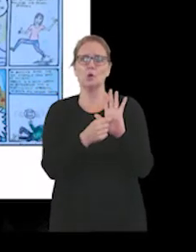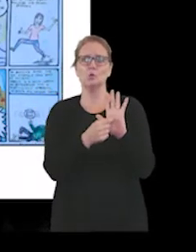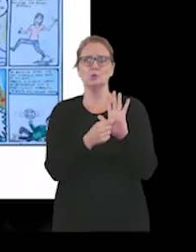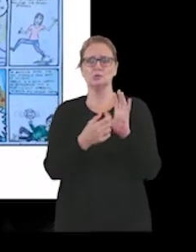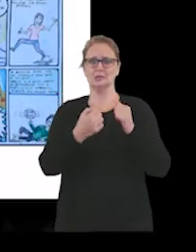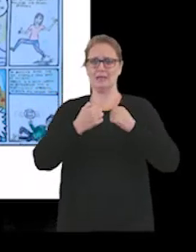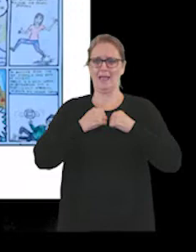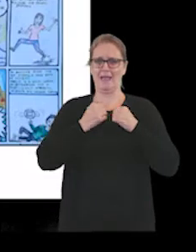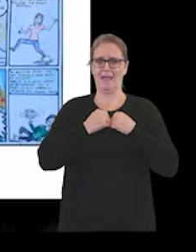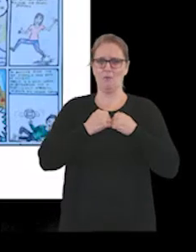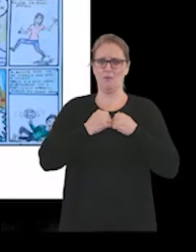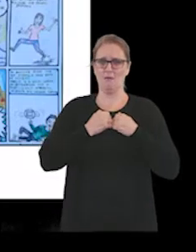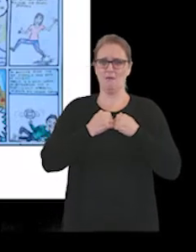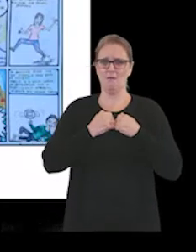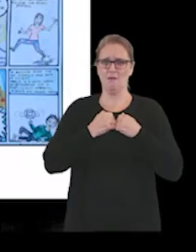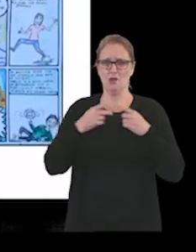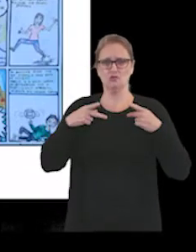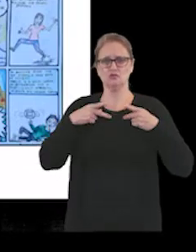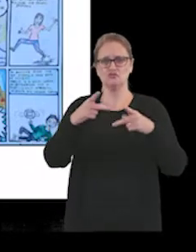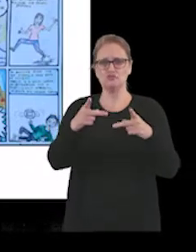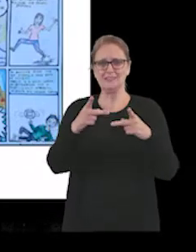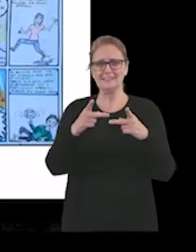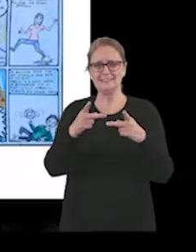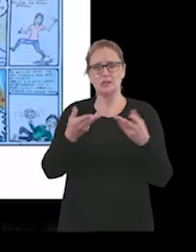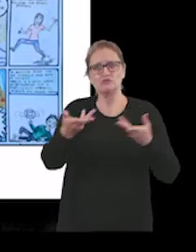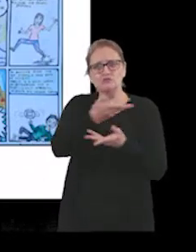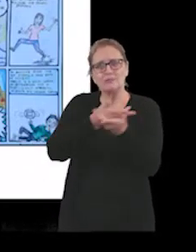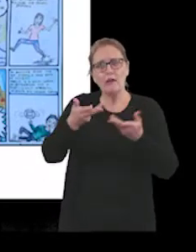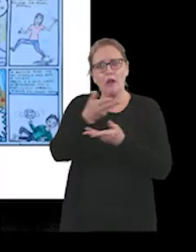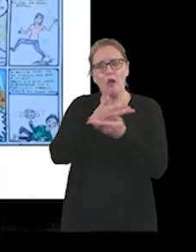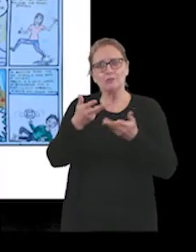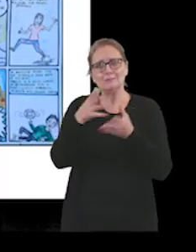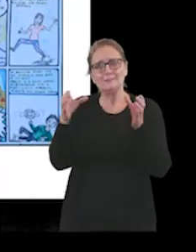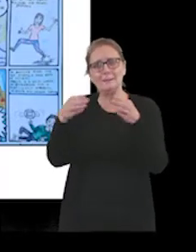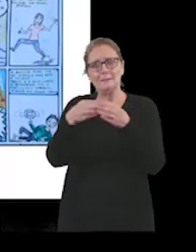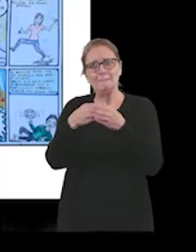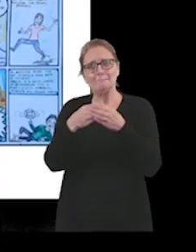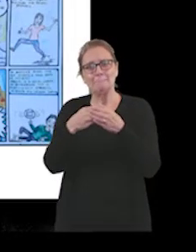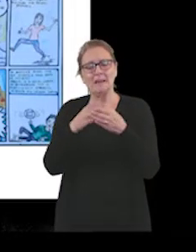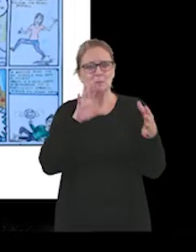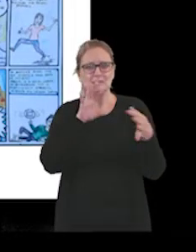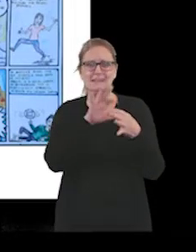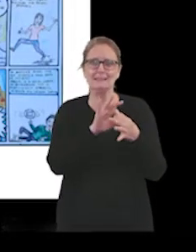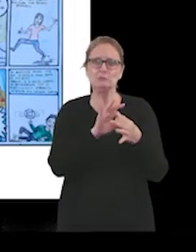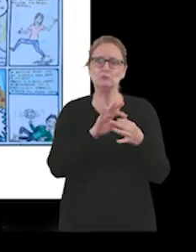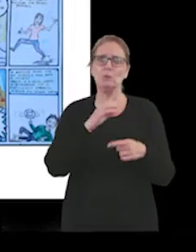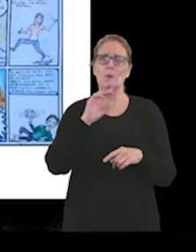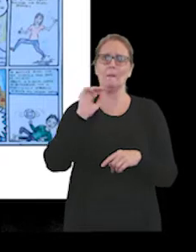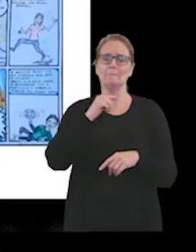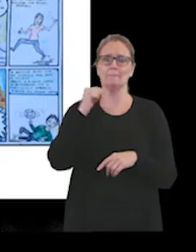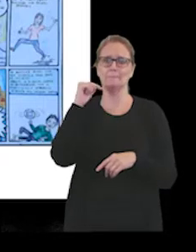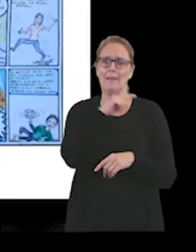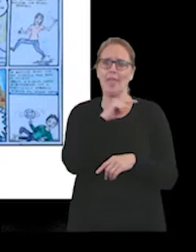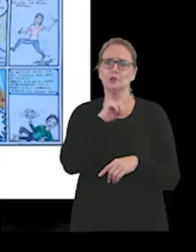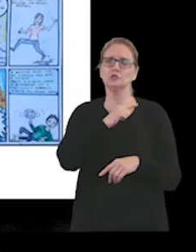team and the brilliant work that they're doing, helping people at a very early